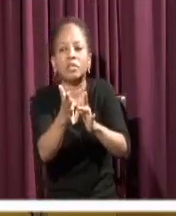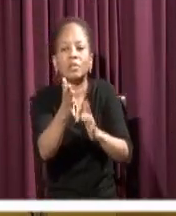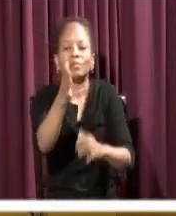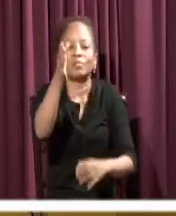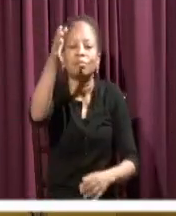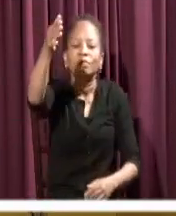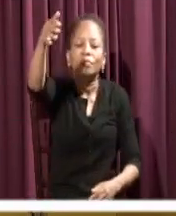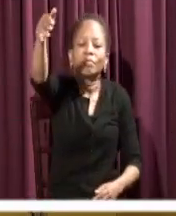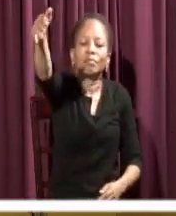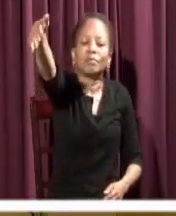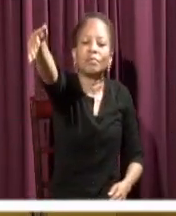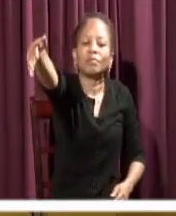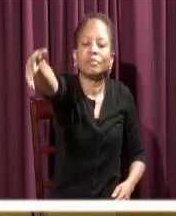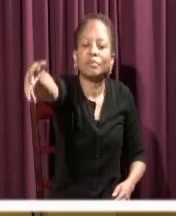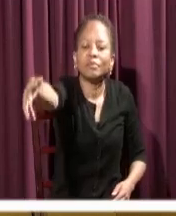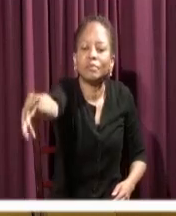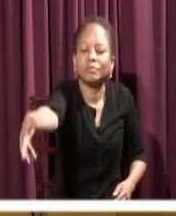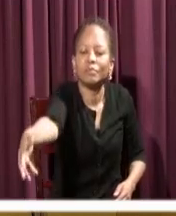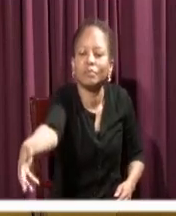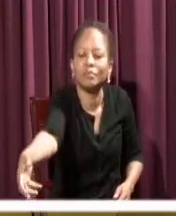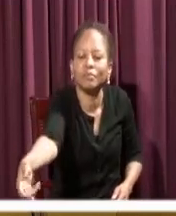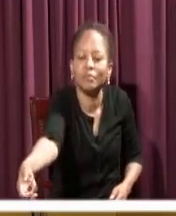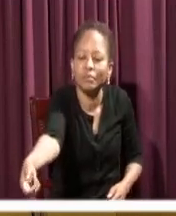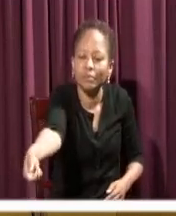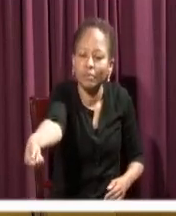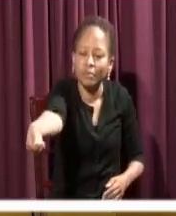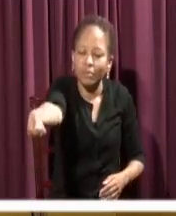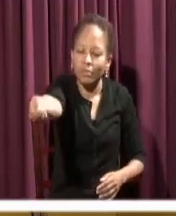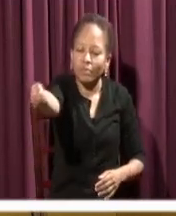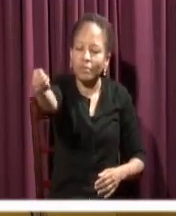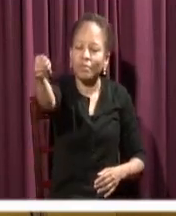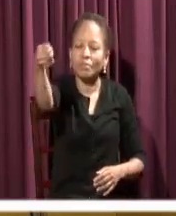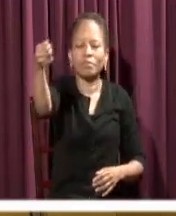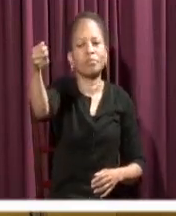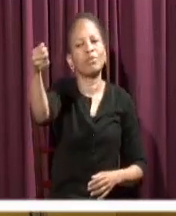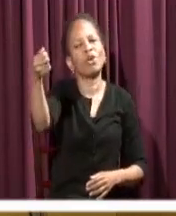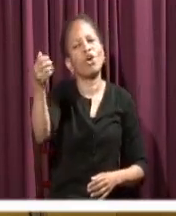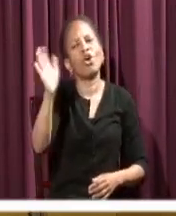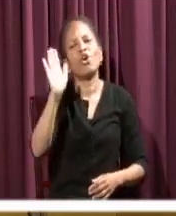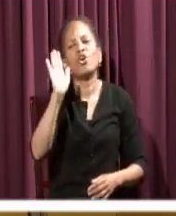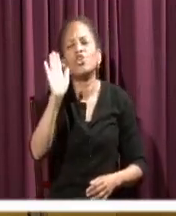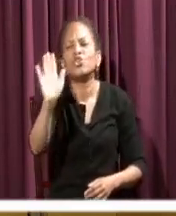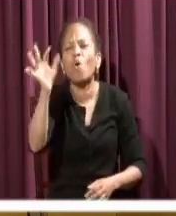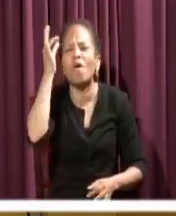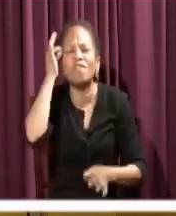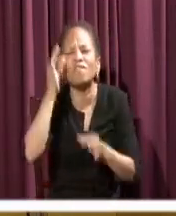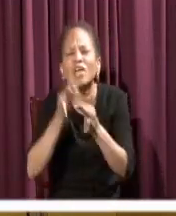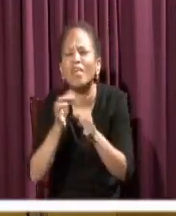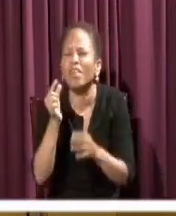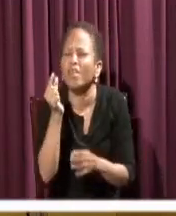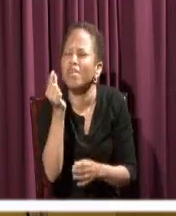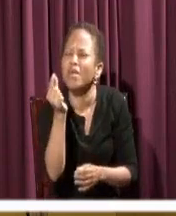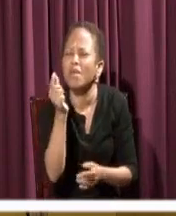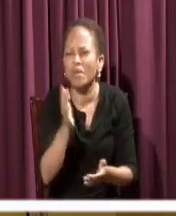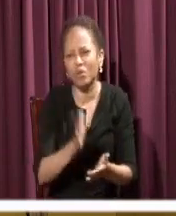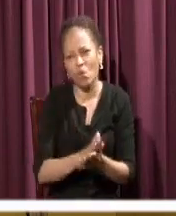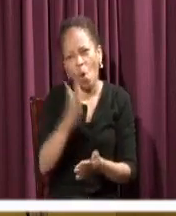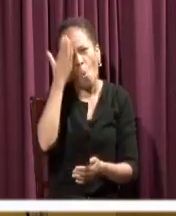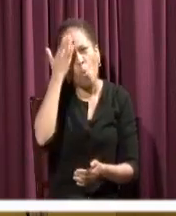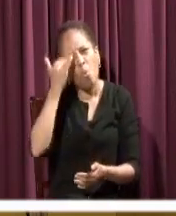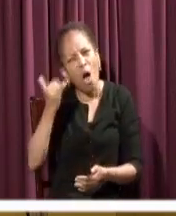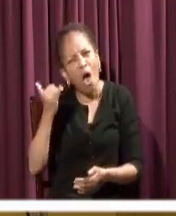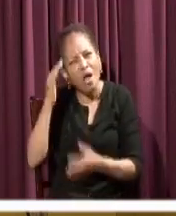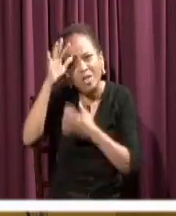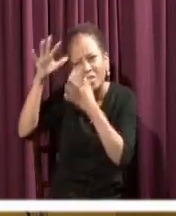his hand at once and held him. Man of little faith, he said. Why did you doubt?